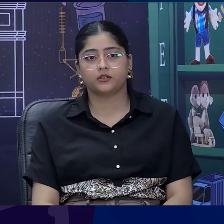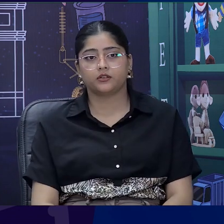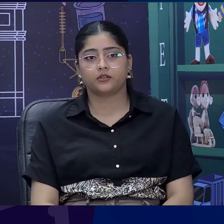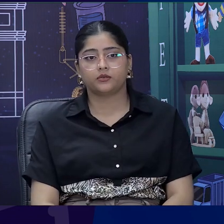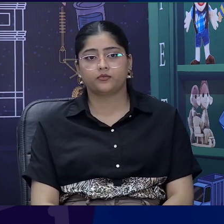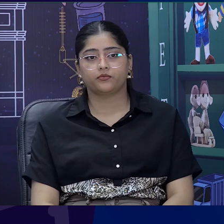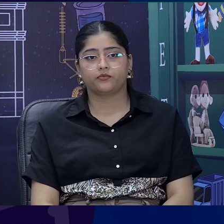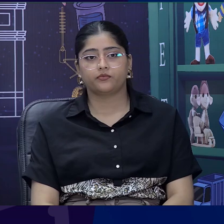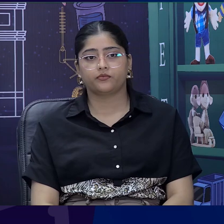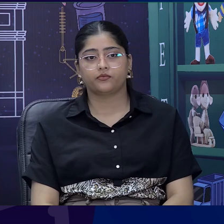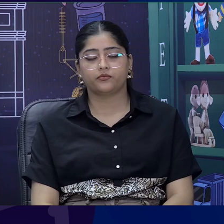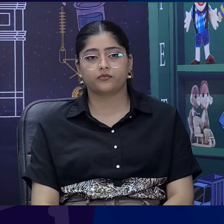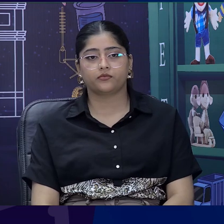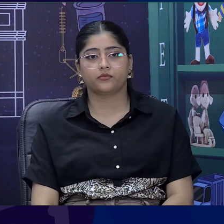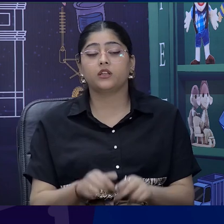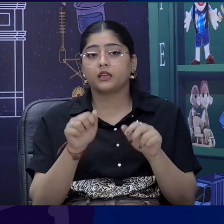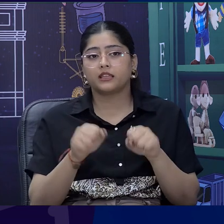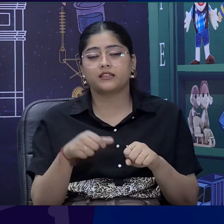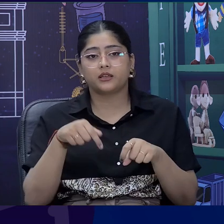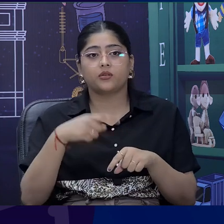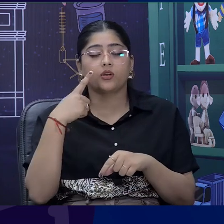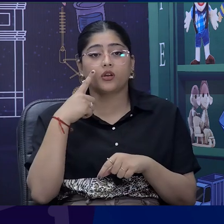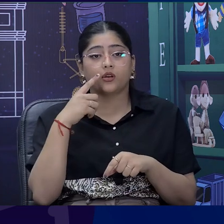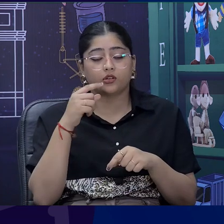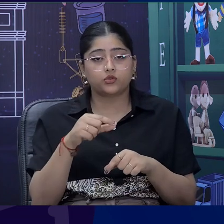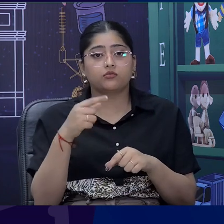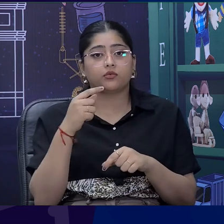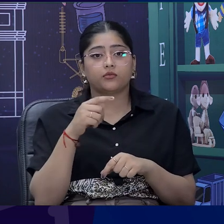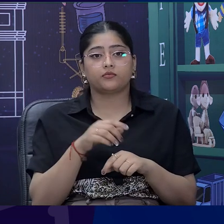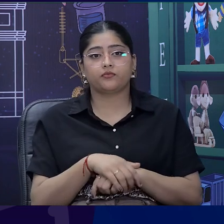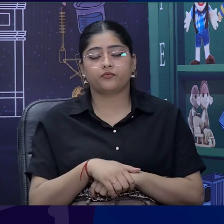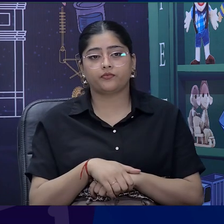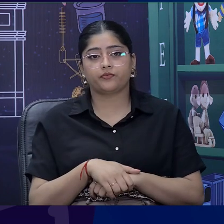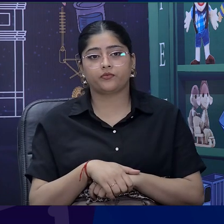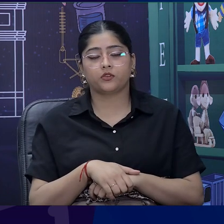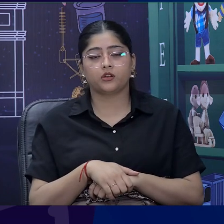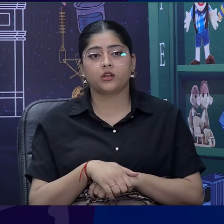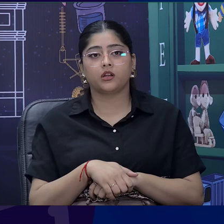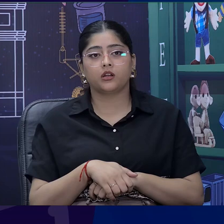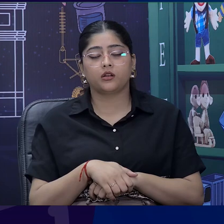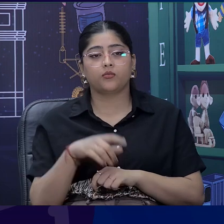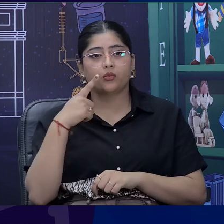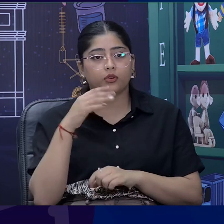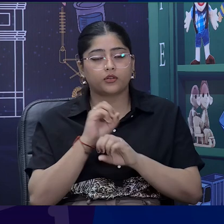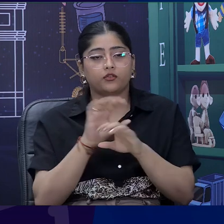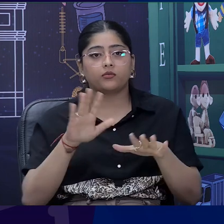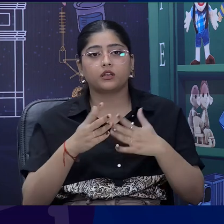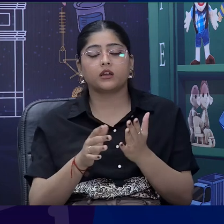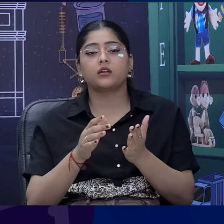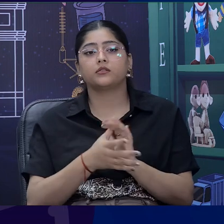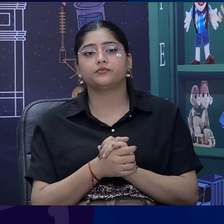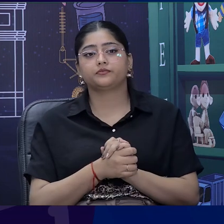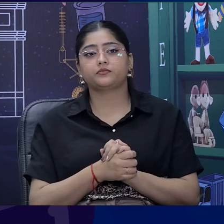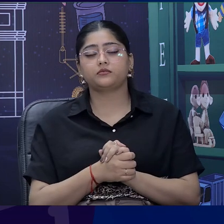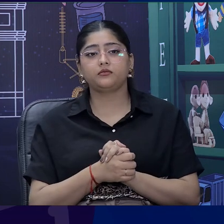So, this poem says that the child run away from England and move to